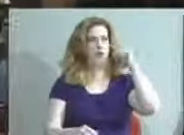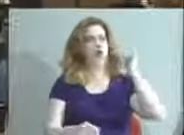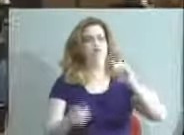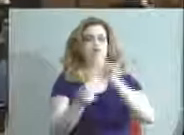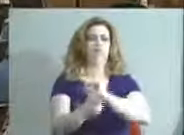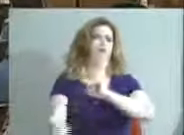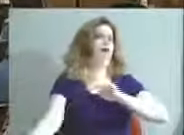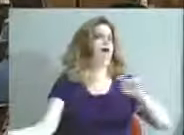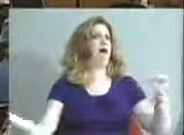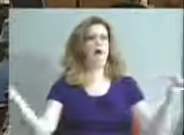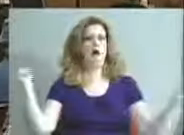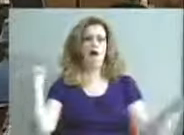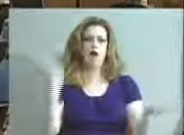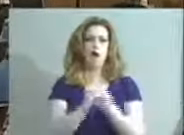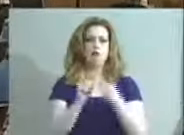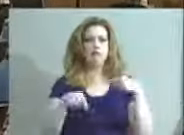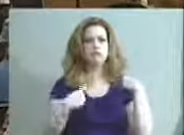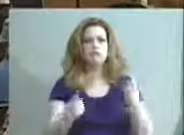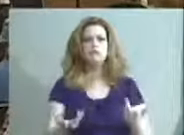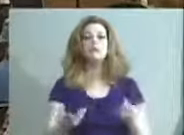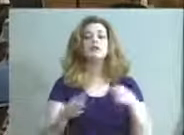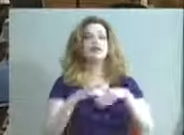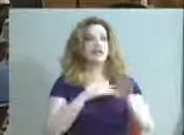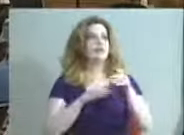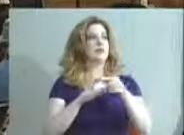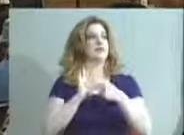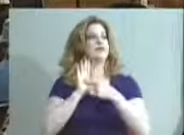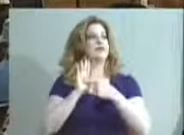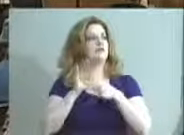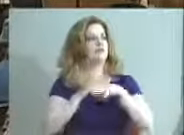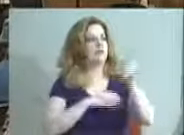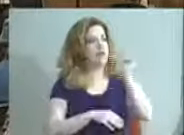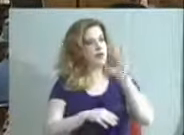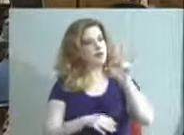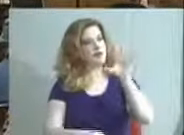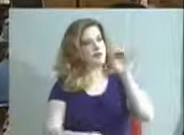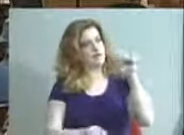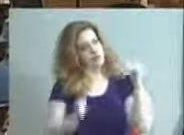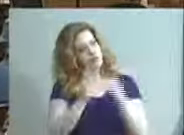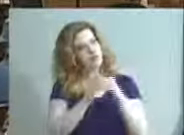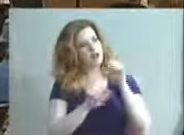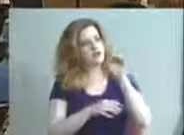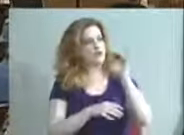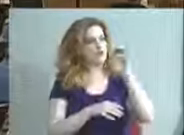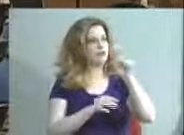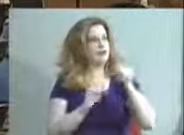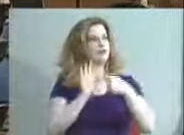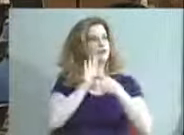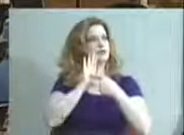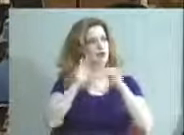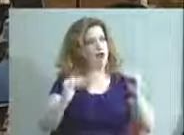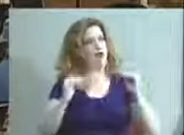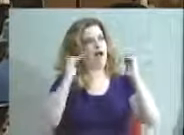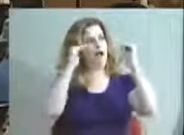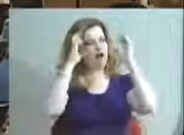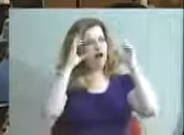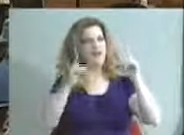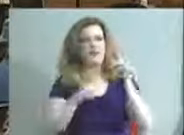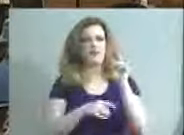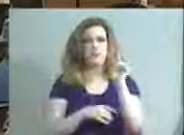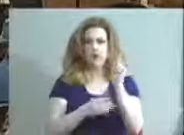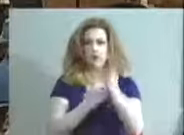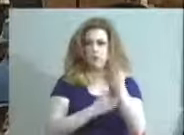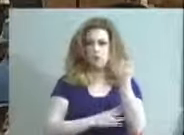he was instrumental in the formation of Louisville's 55,000 degrees as a partnership of higher ed k-12